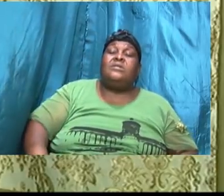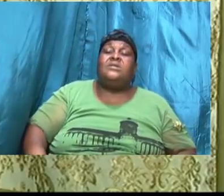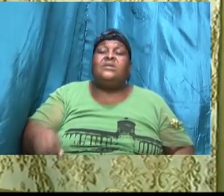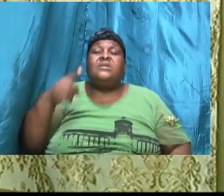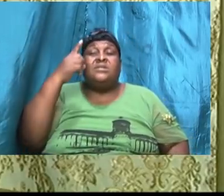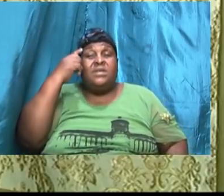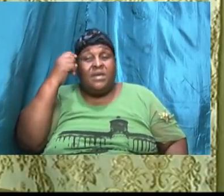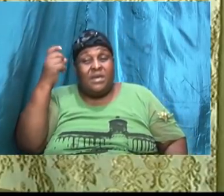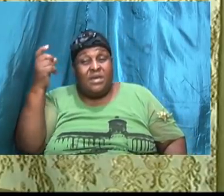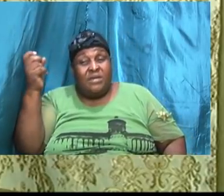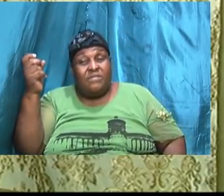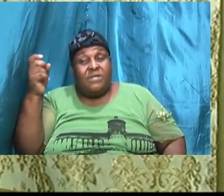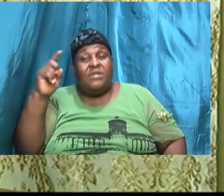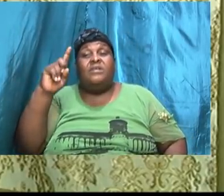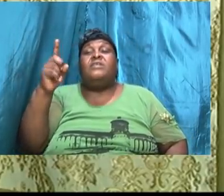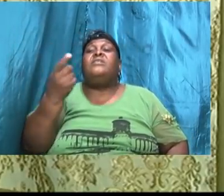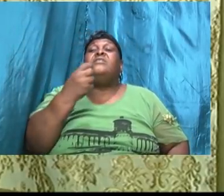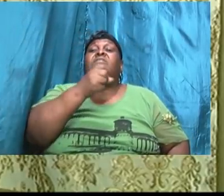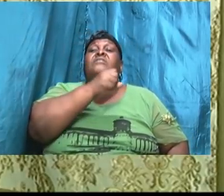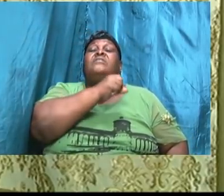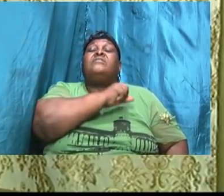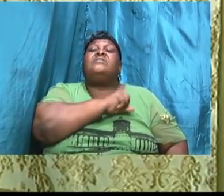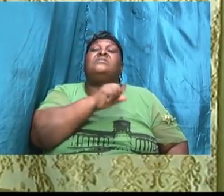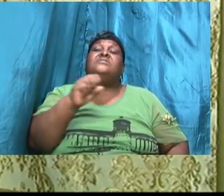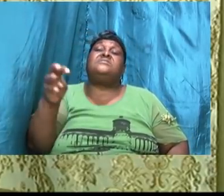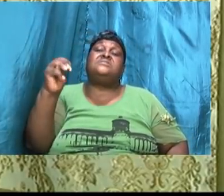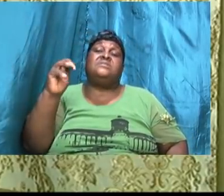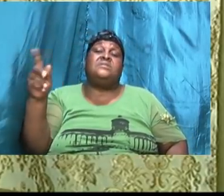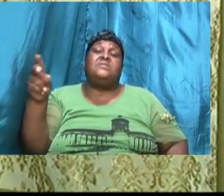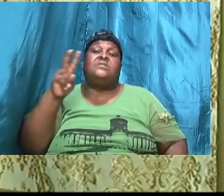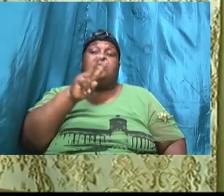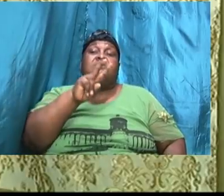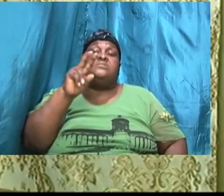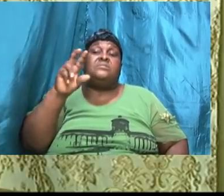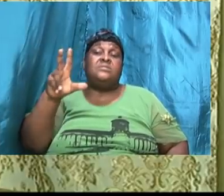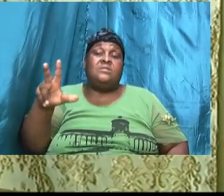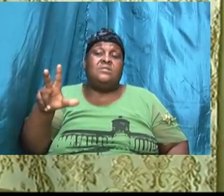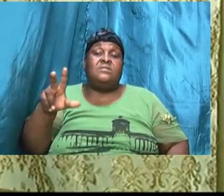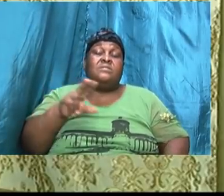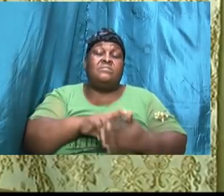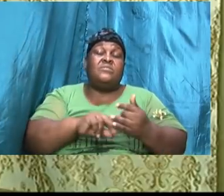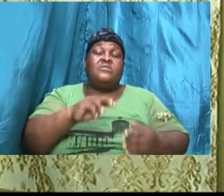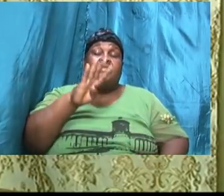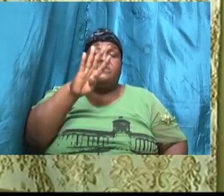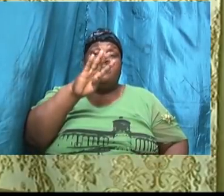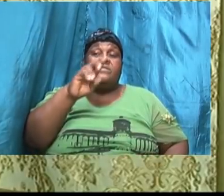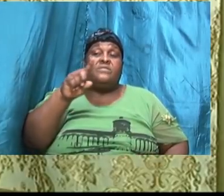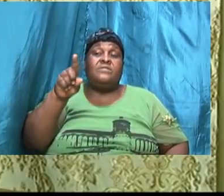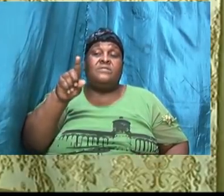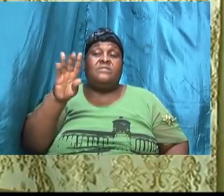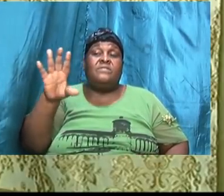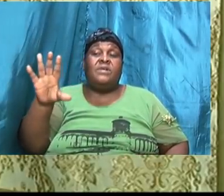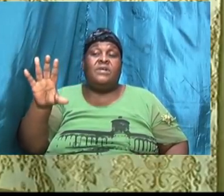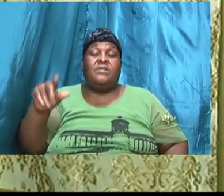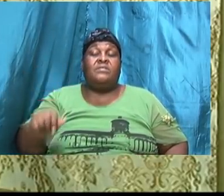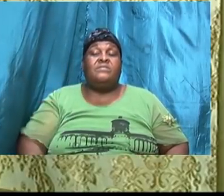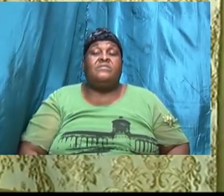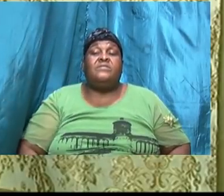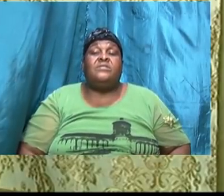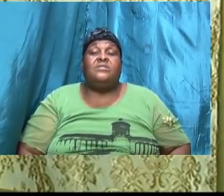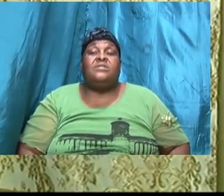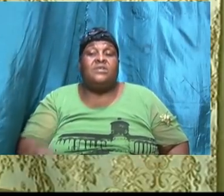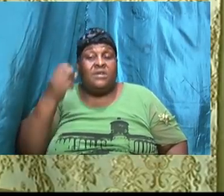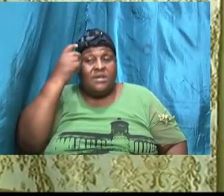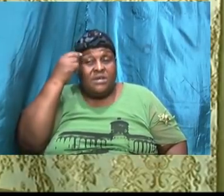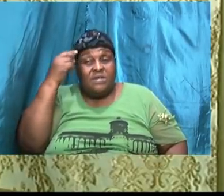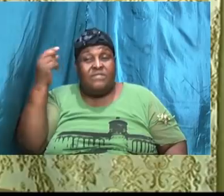in 1 Samuel 23 verse 4 and 5 David again